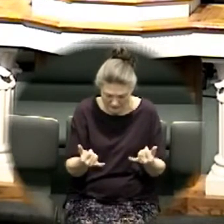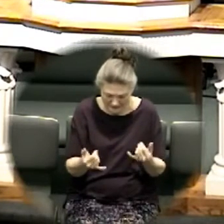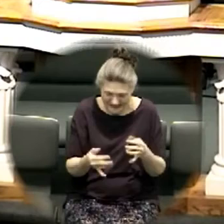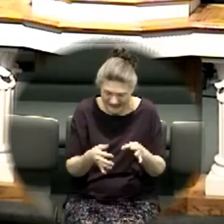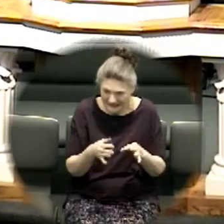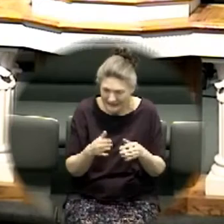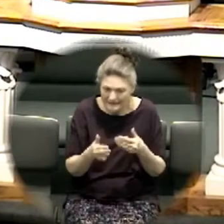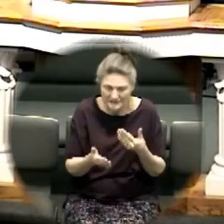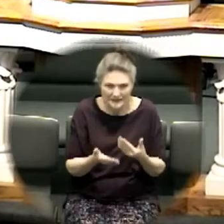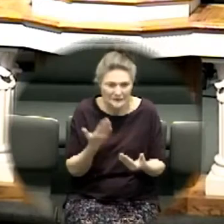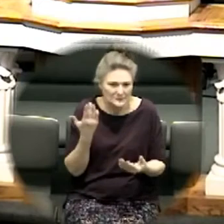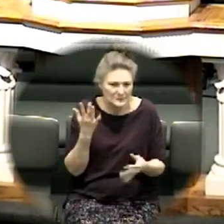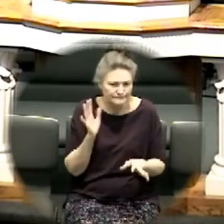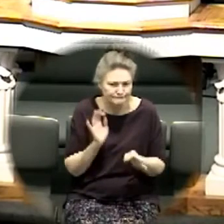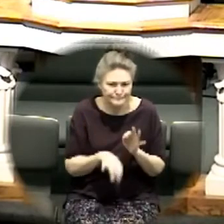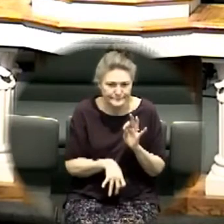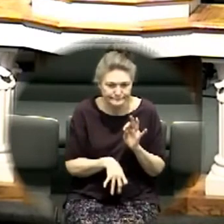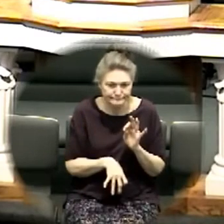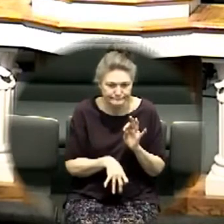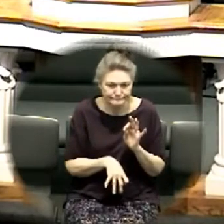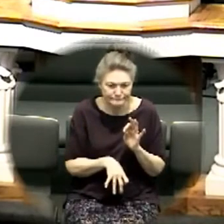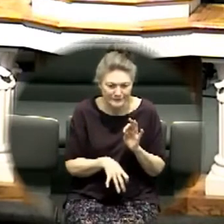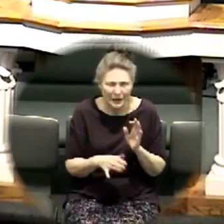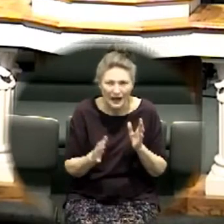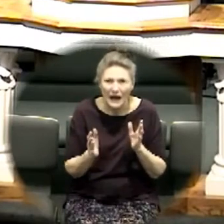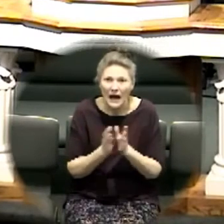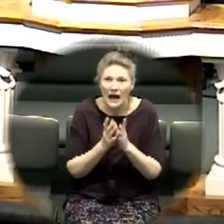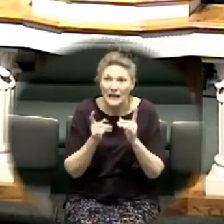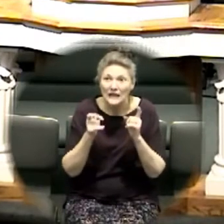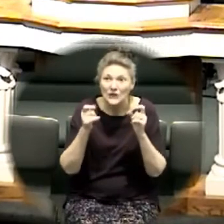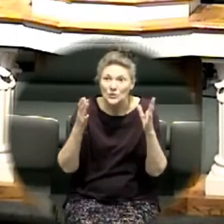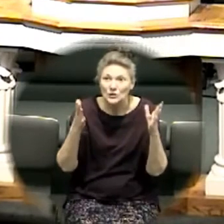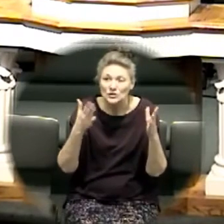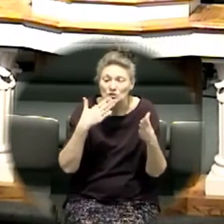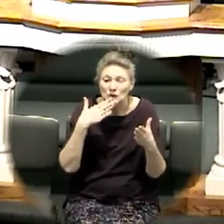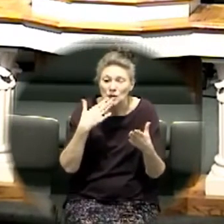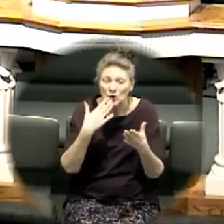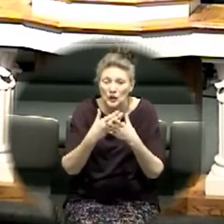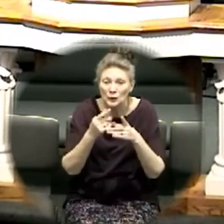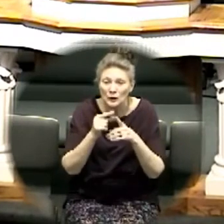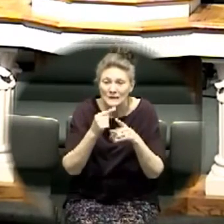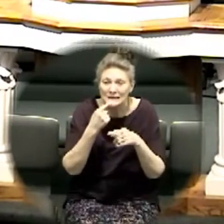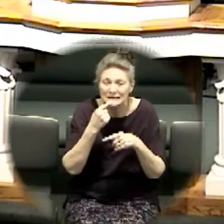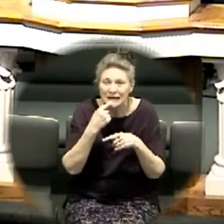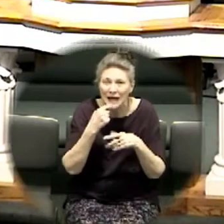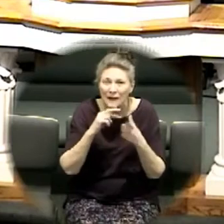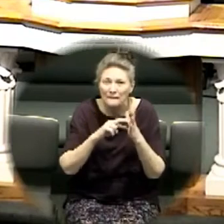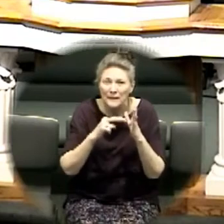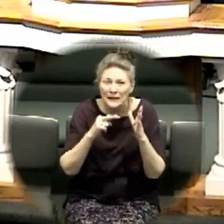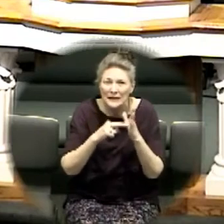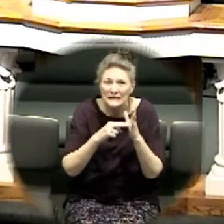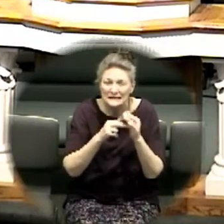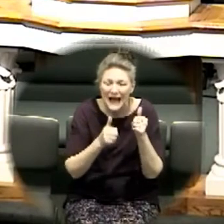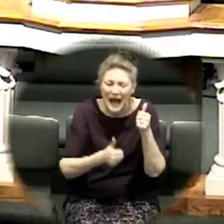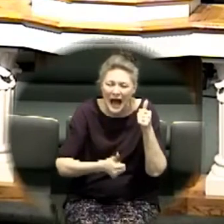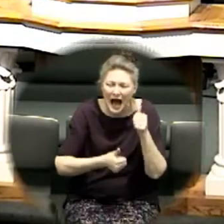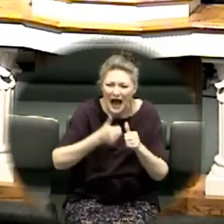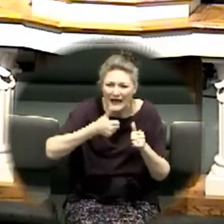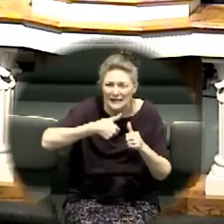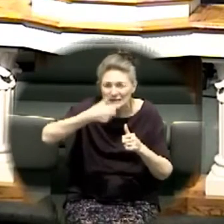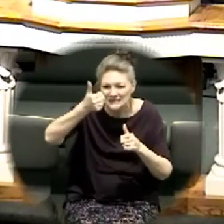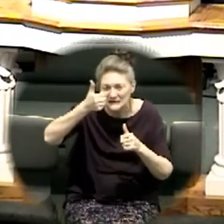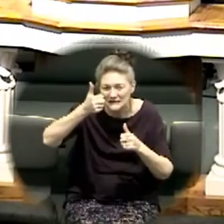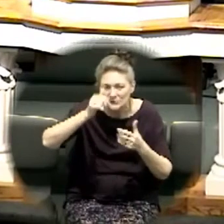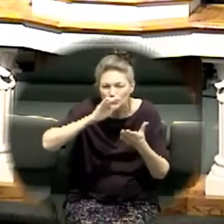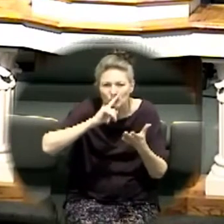him hallelujah is a good word because it means praise the Lord but it's above that it means I am worshiping him with